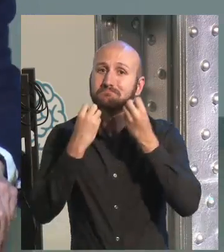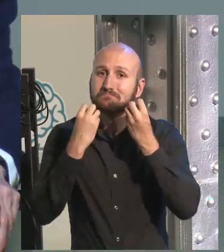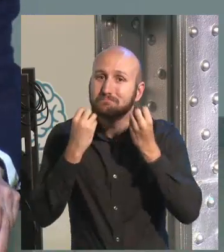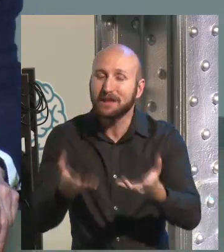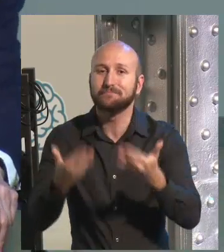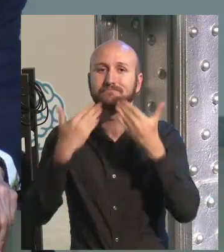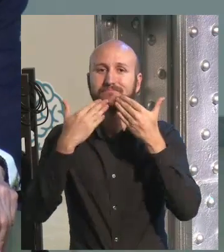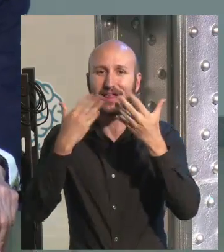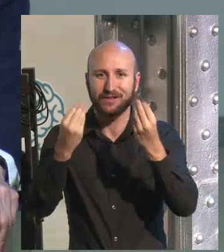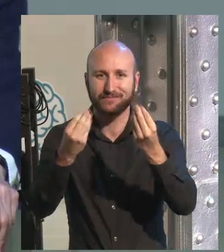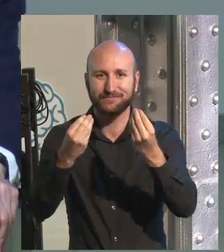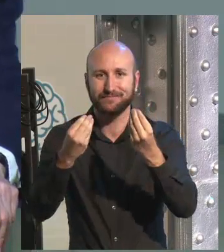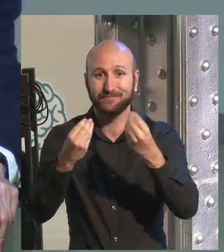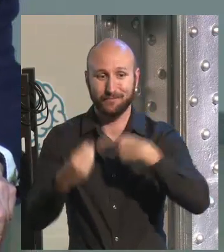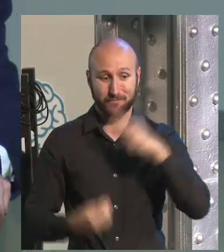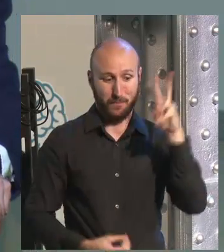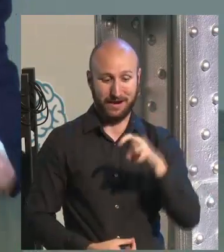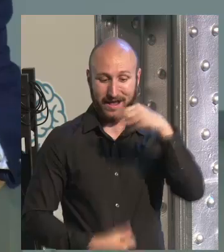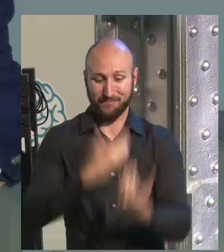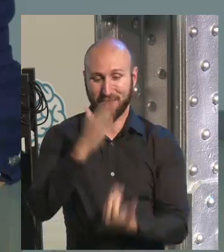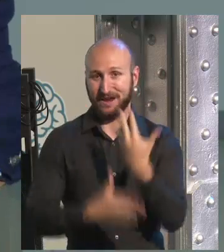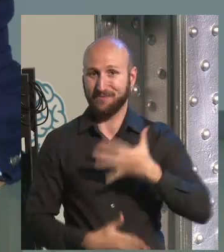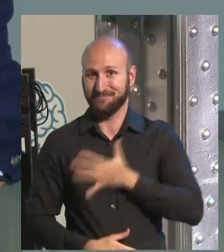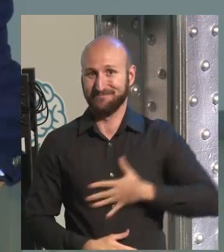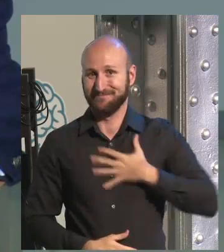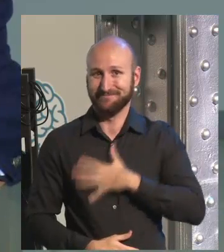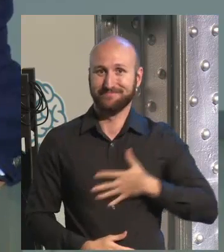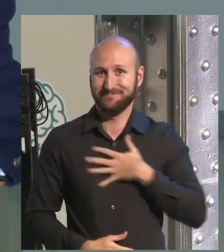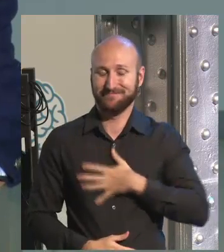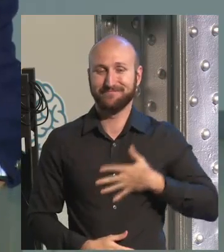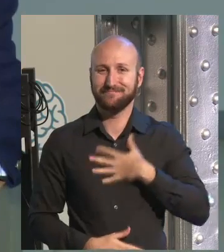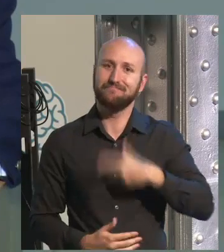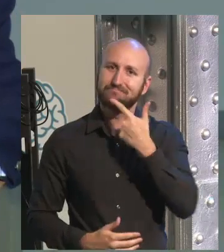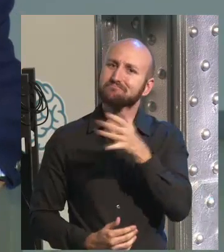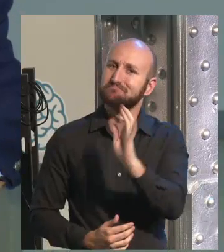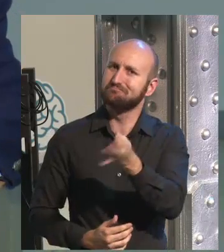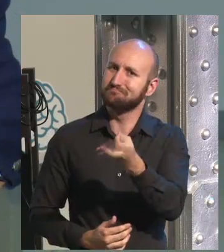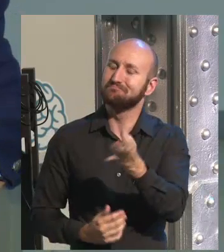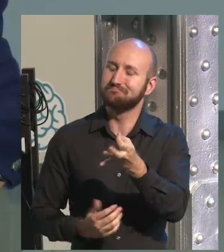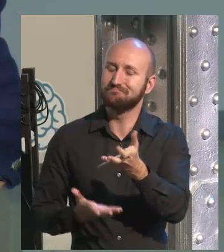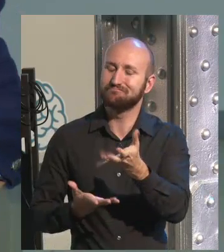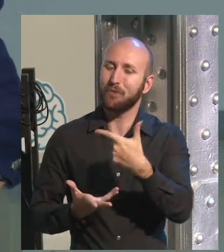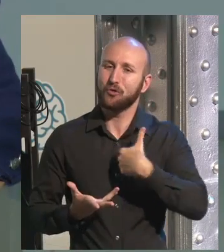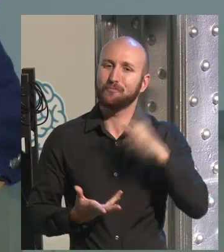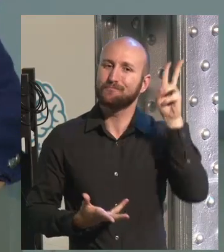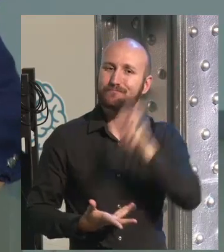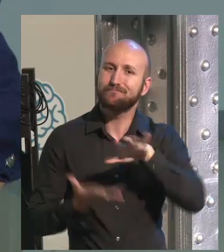Thank you very much. It's a pleasure to be here this morning with all of you. And yes,